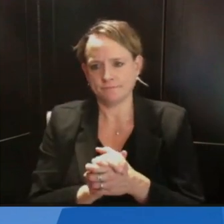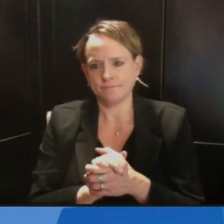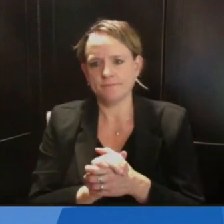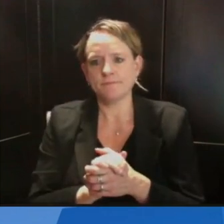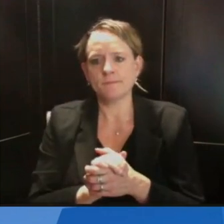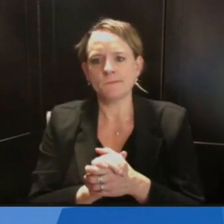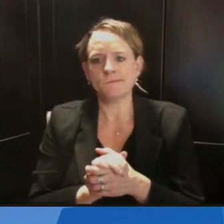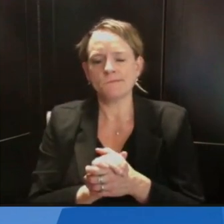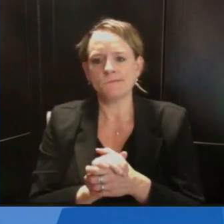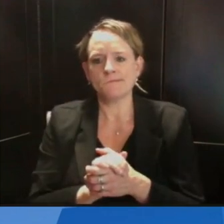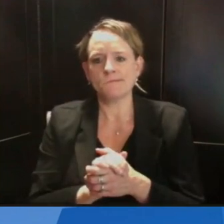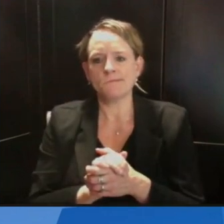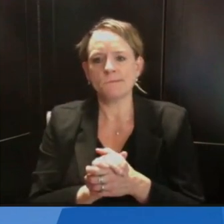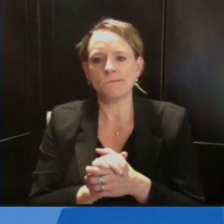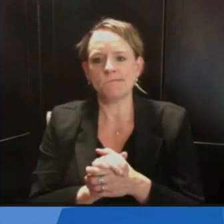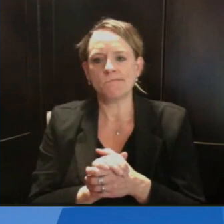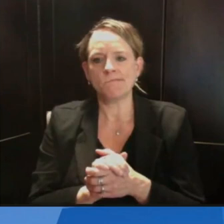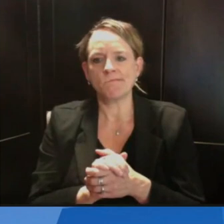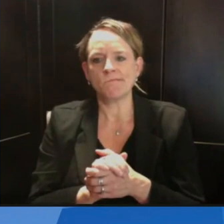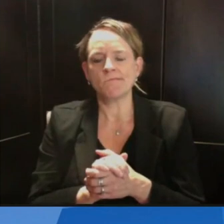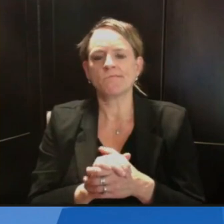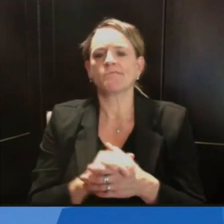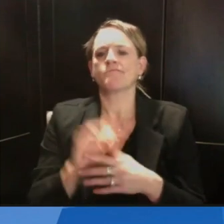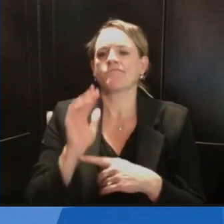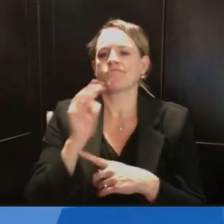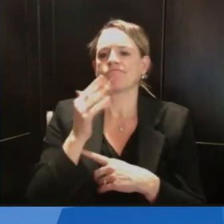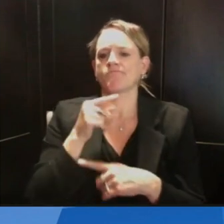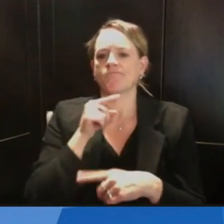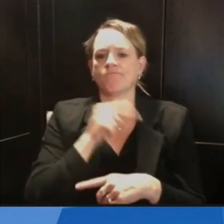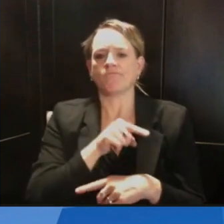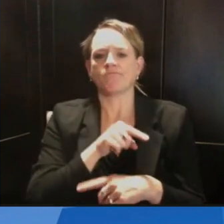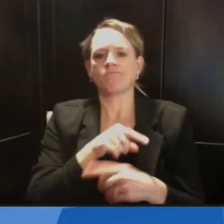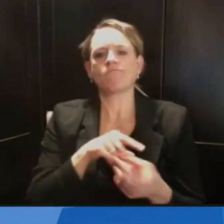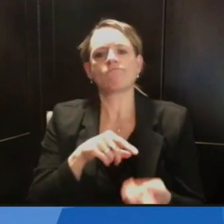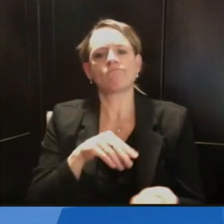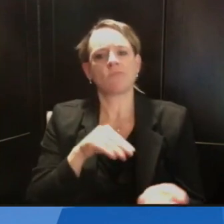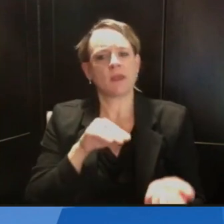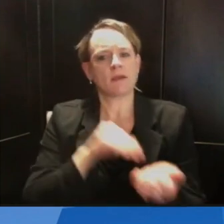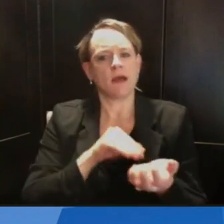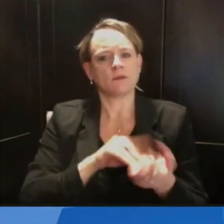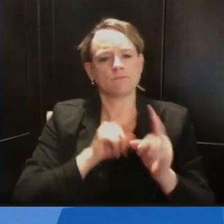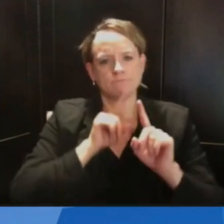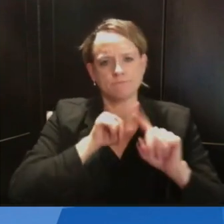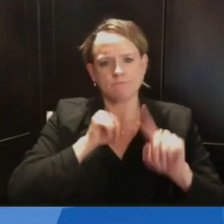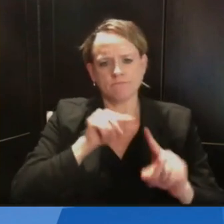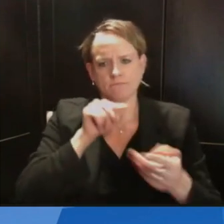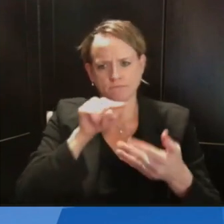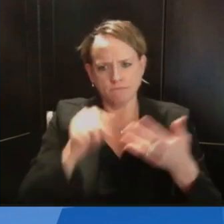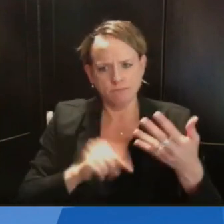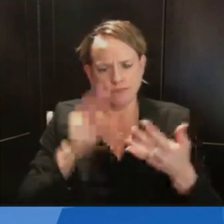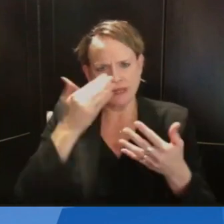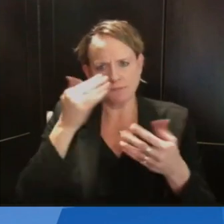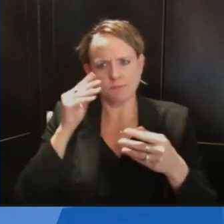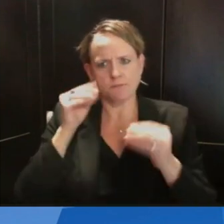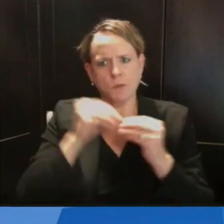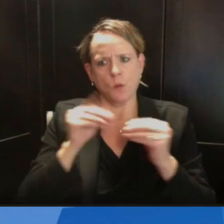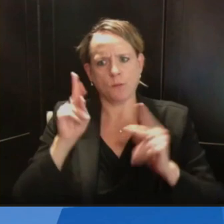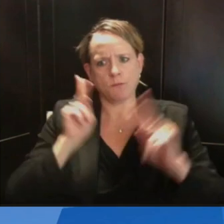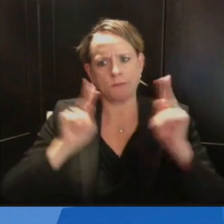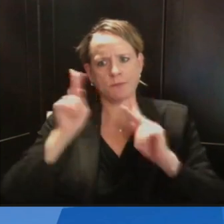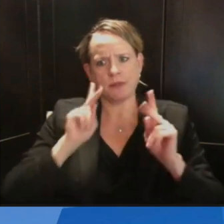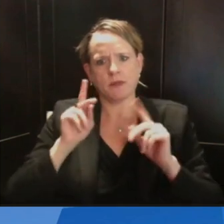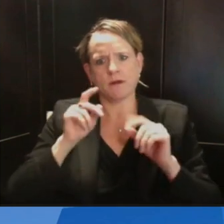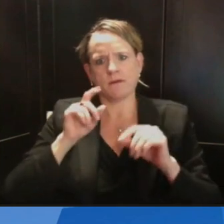hospitalizations. I was just curious if there's, with flu season on the way, if there's any additional concern or heightened